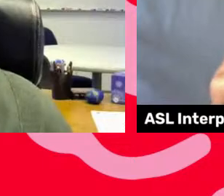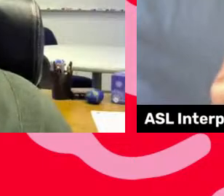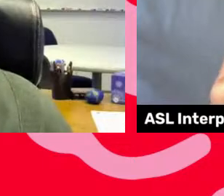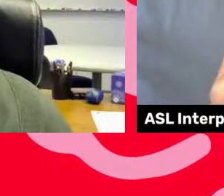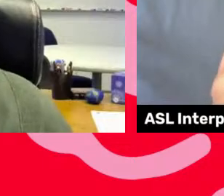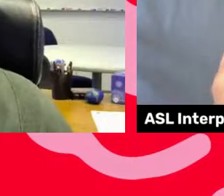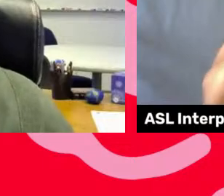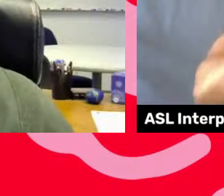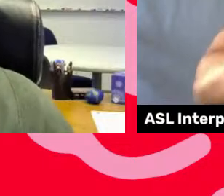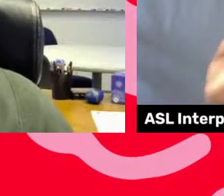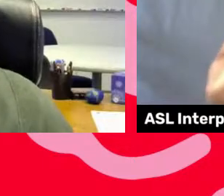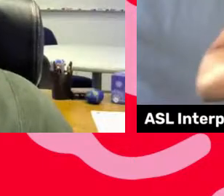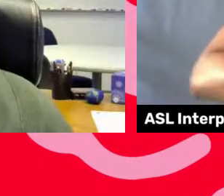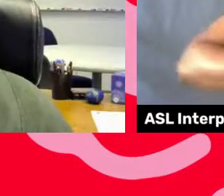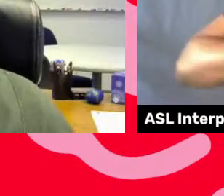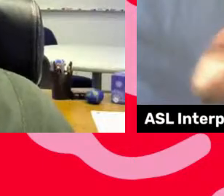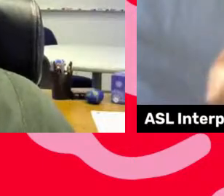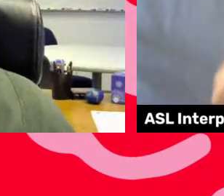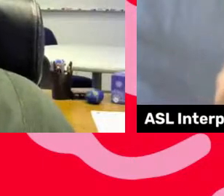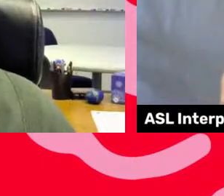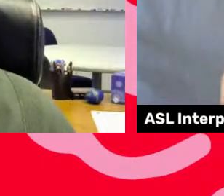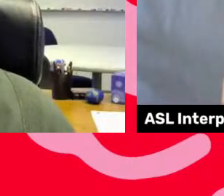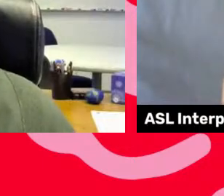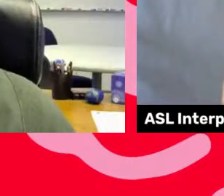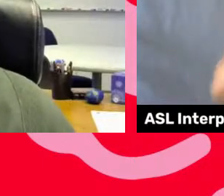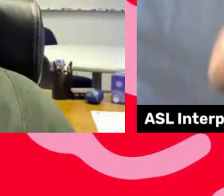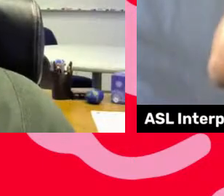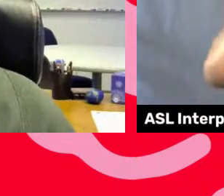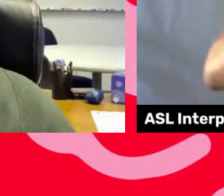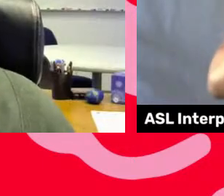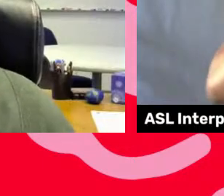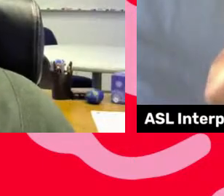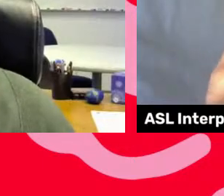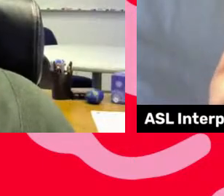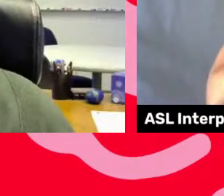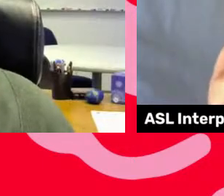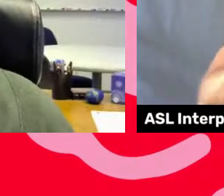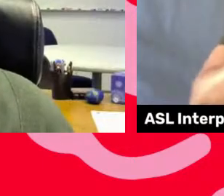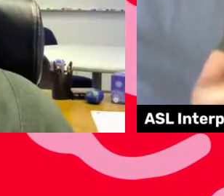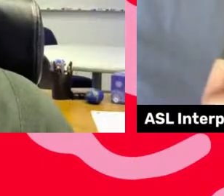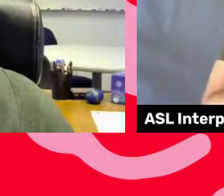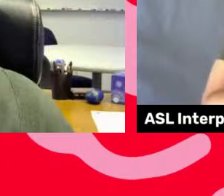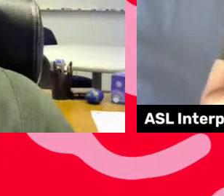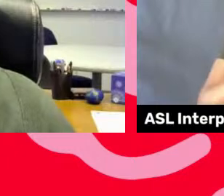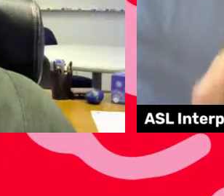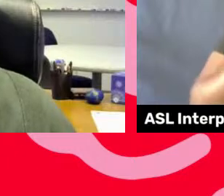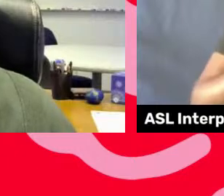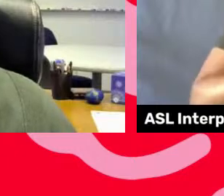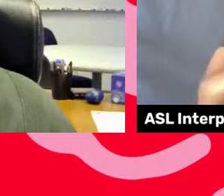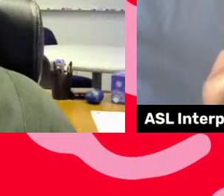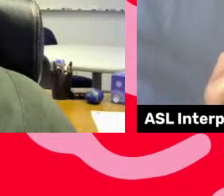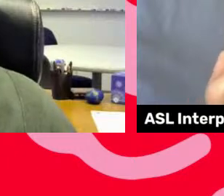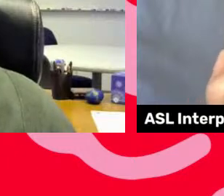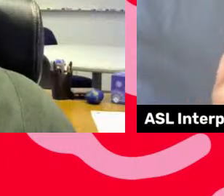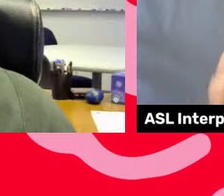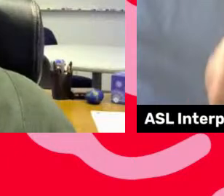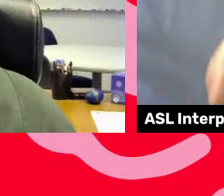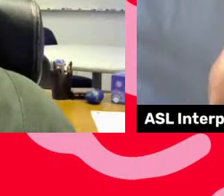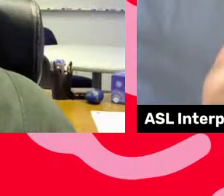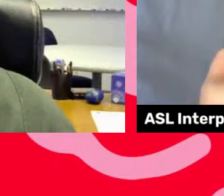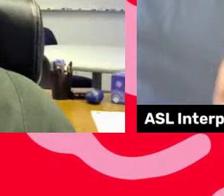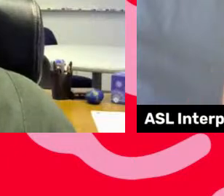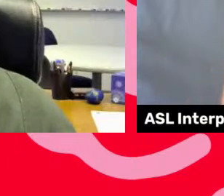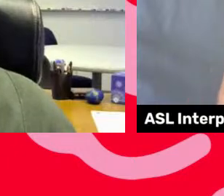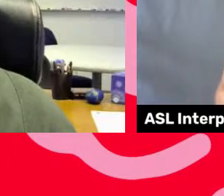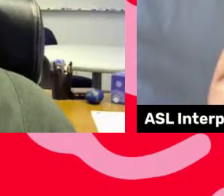as Black women. Before we get started with the conversation, a few pieces of housekeeping. As you've seen, we have